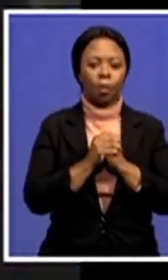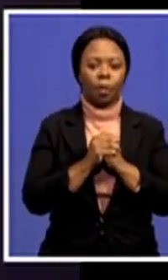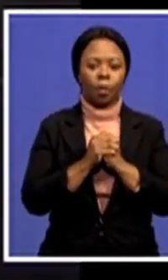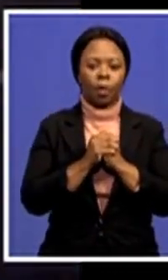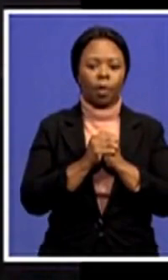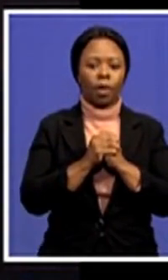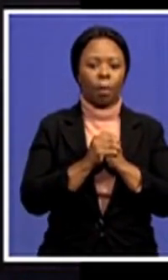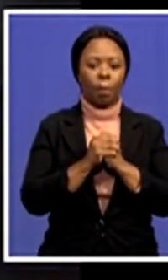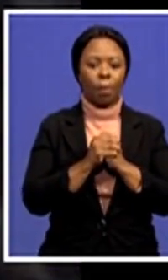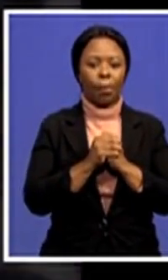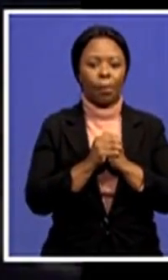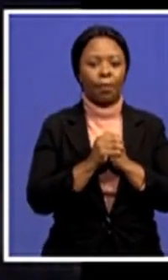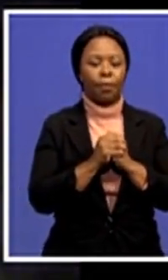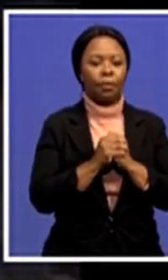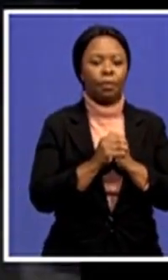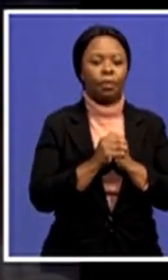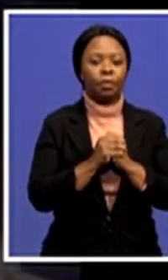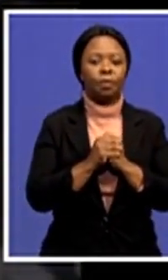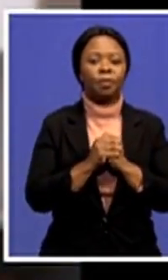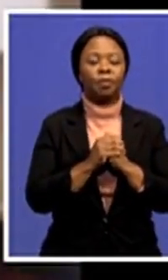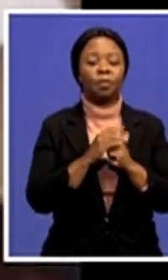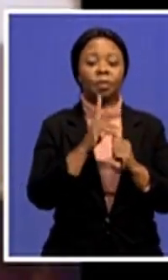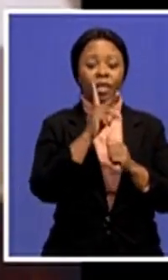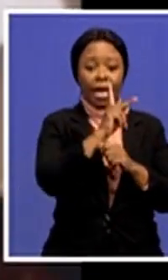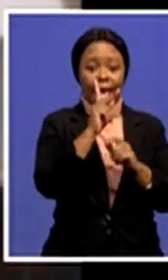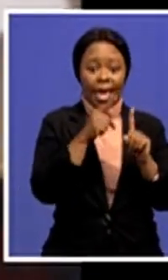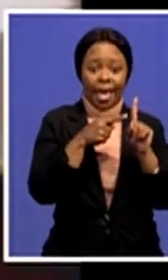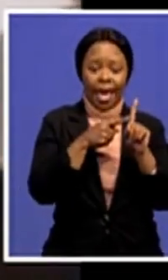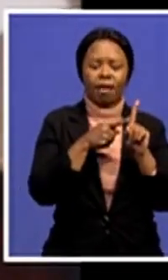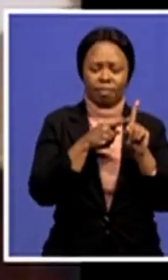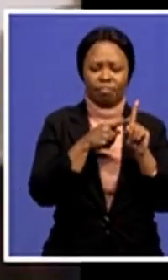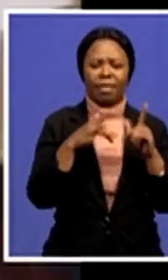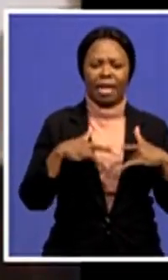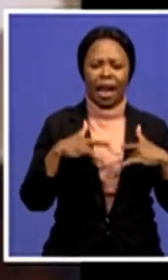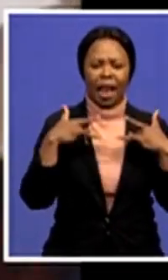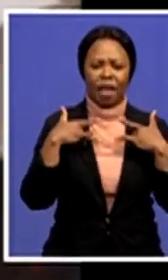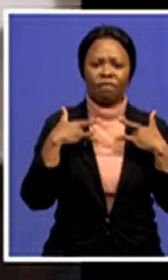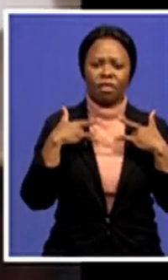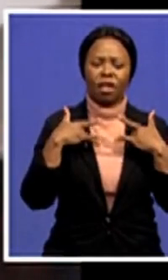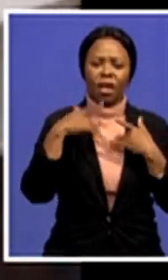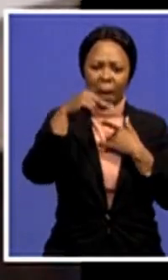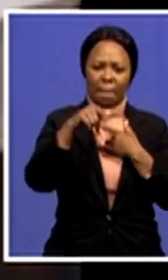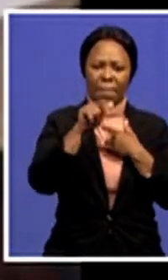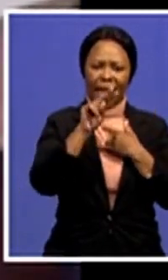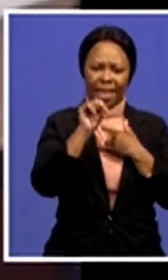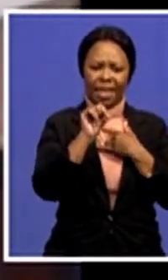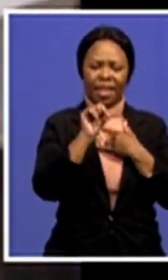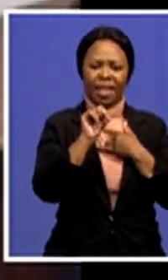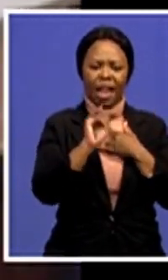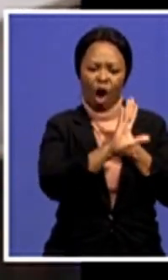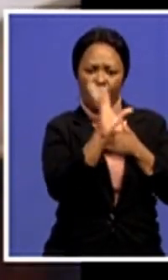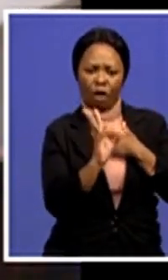Gaunda was all his life a pan-Africanist, an opponent of the apartheid government,